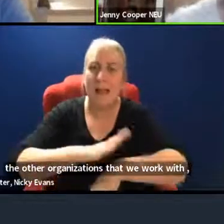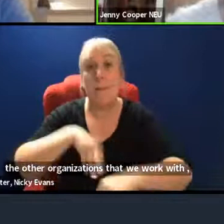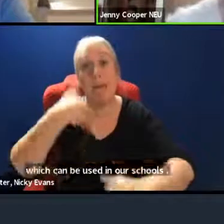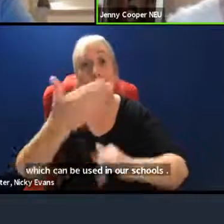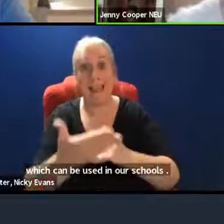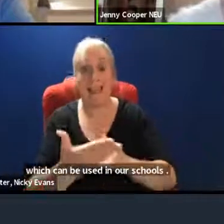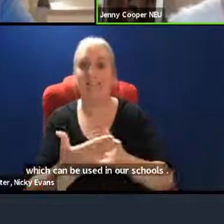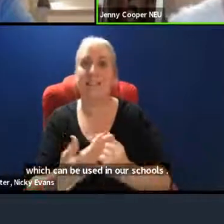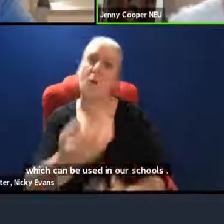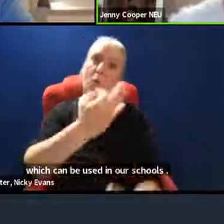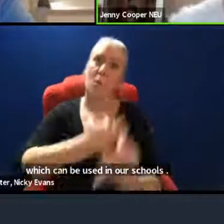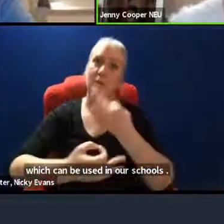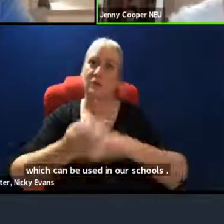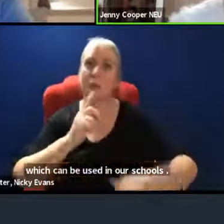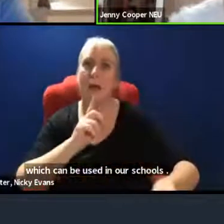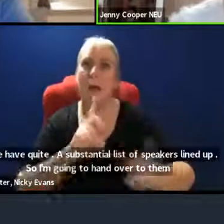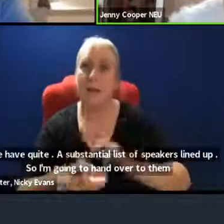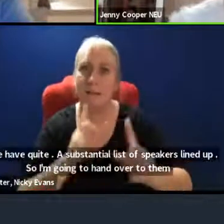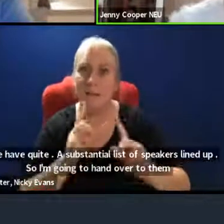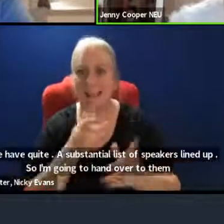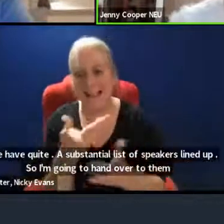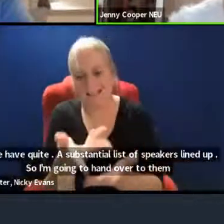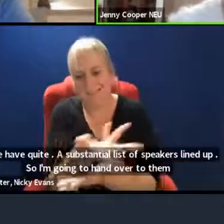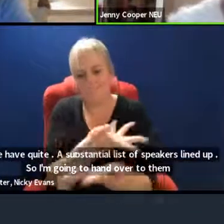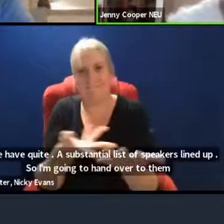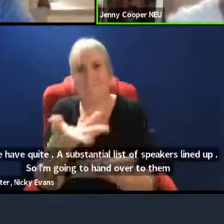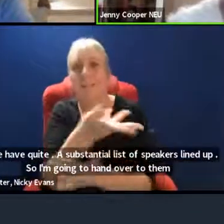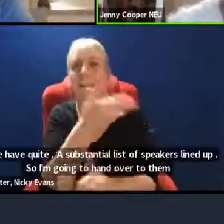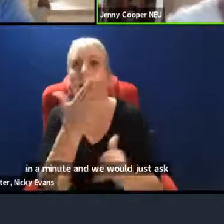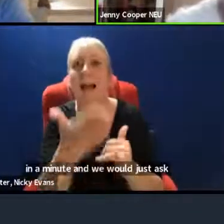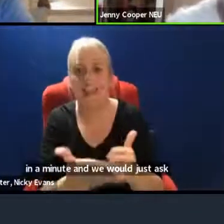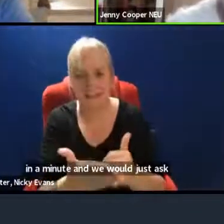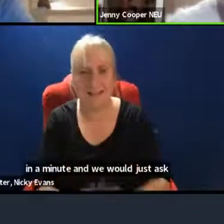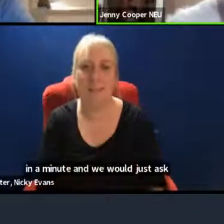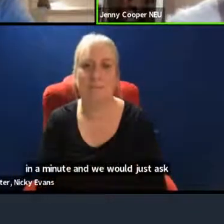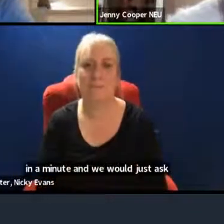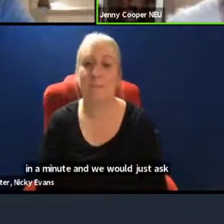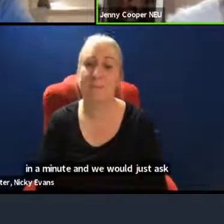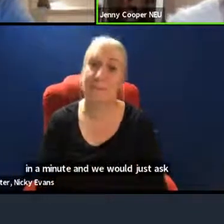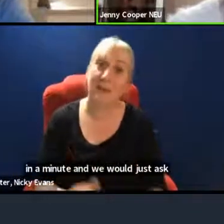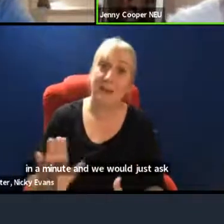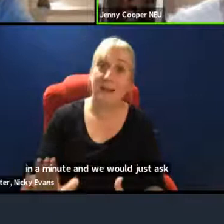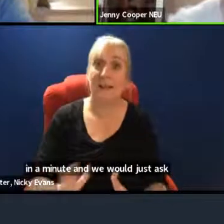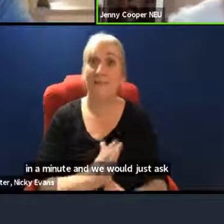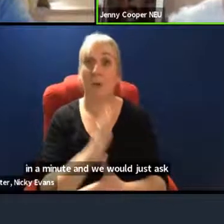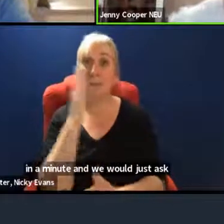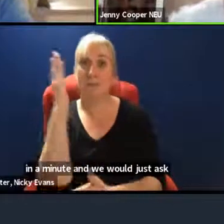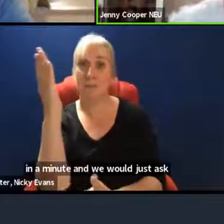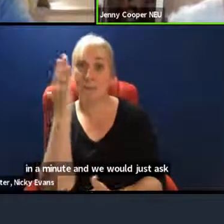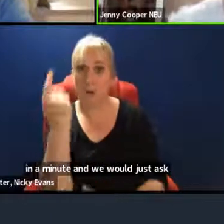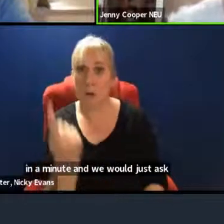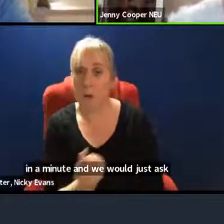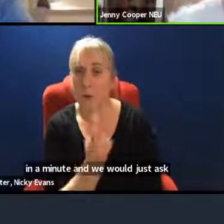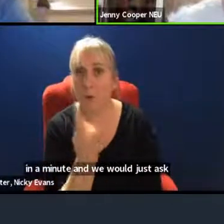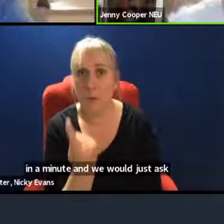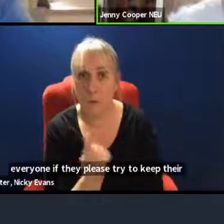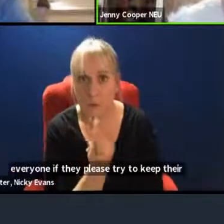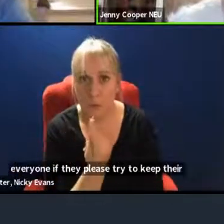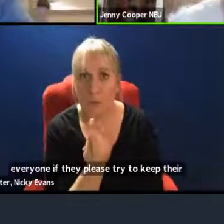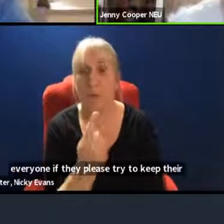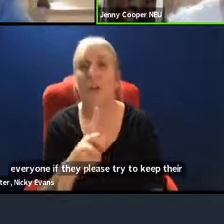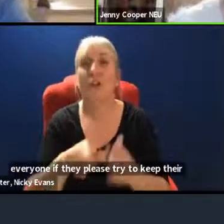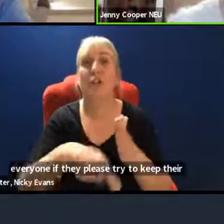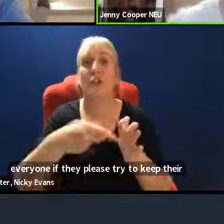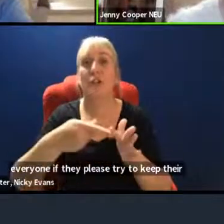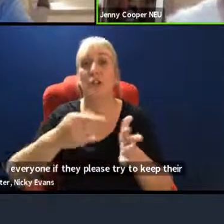answers and a bit of a discussion afterwards. So first of all, I'm going to hand over to Jess